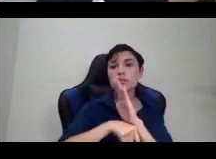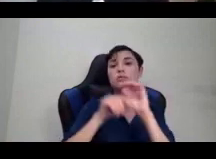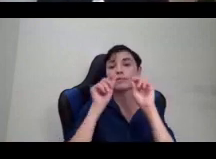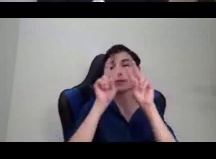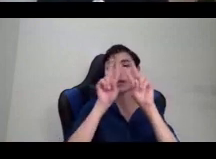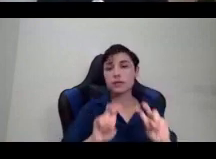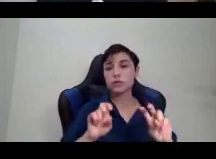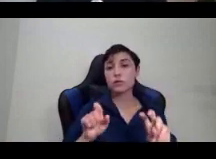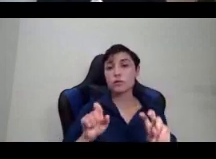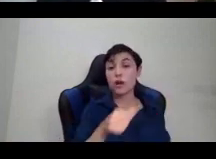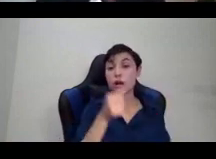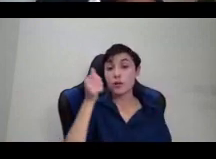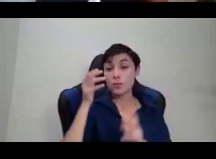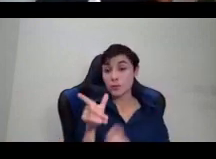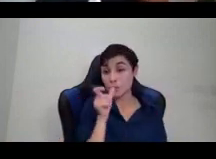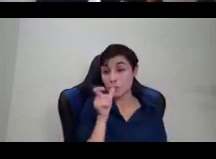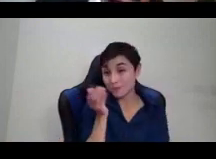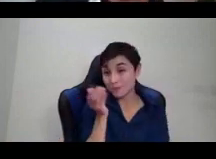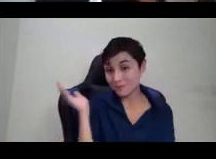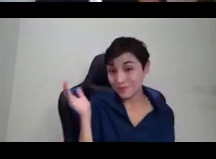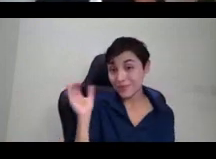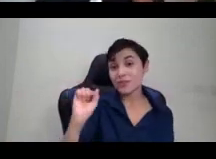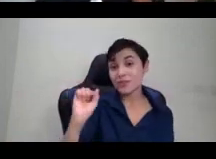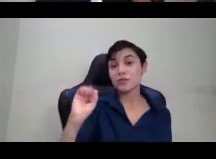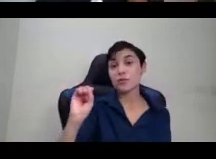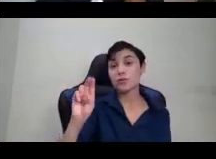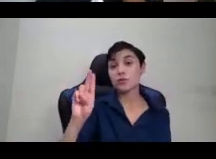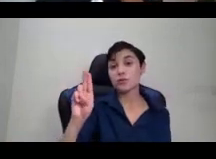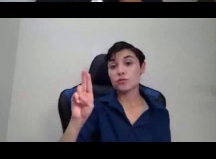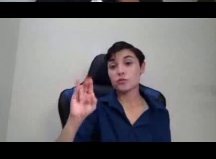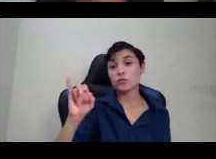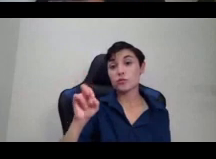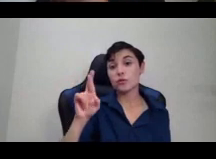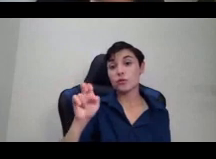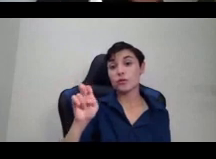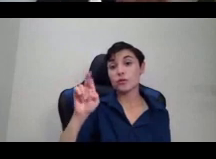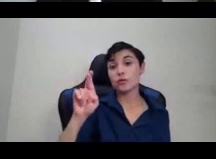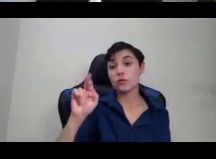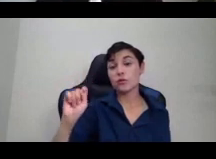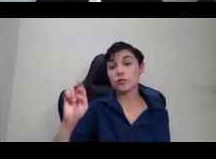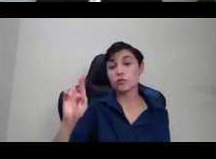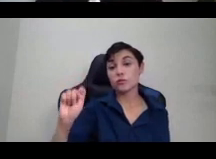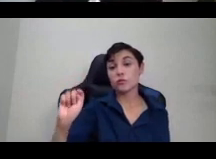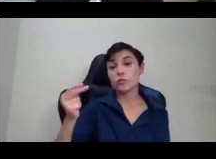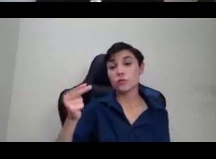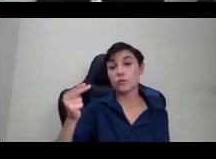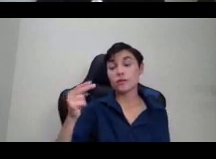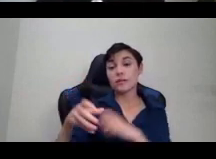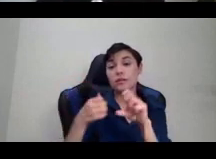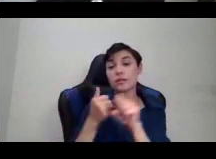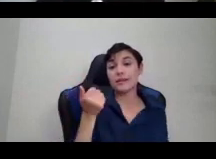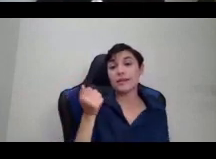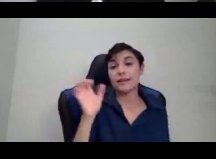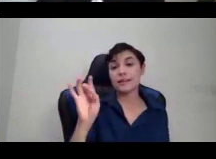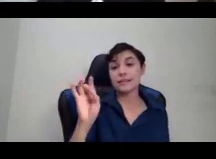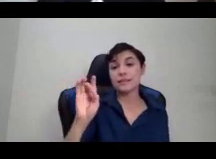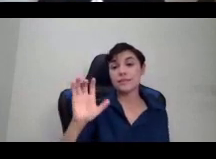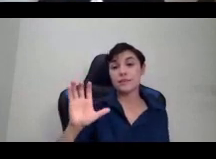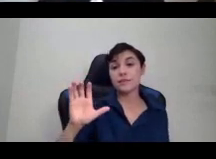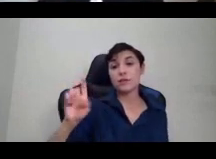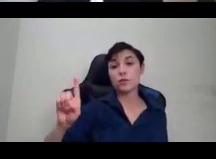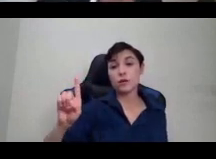who in 1851 was attending a women's rights convention